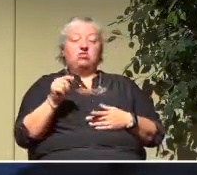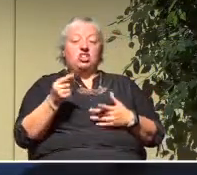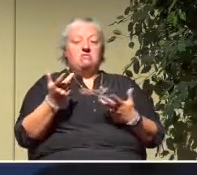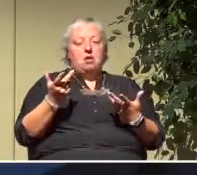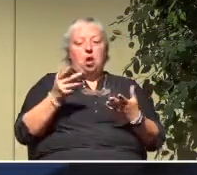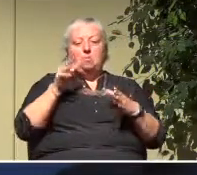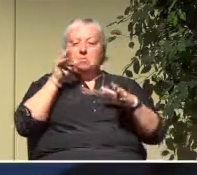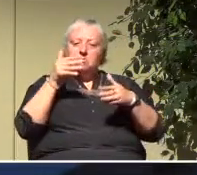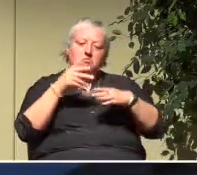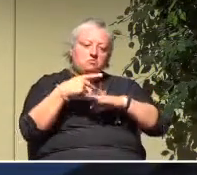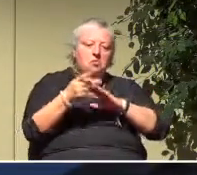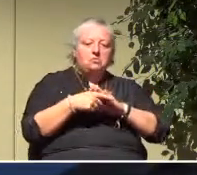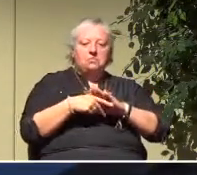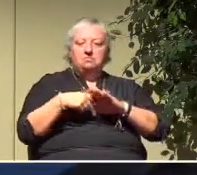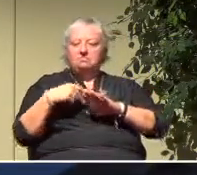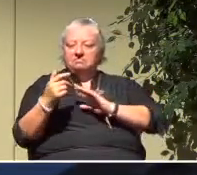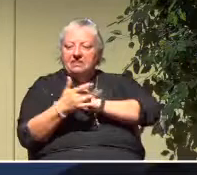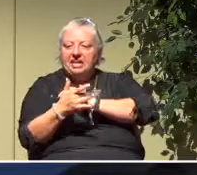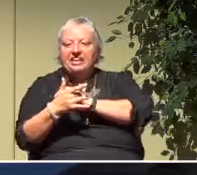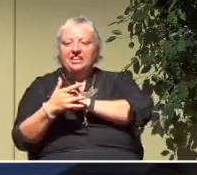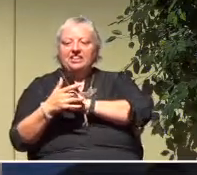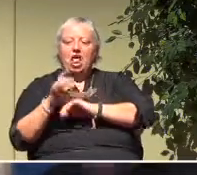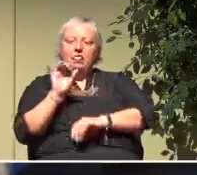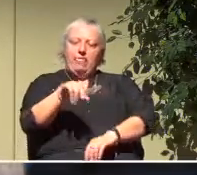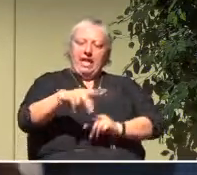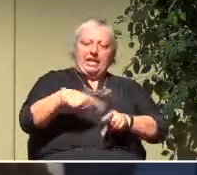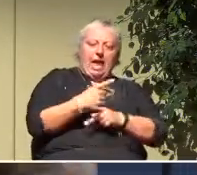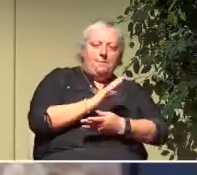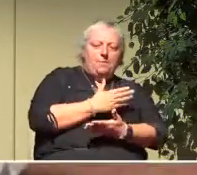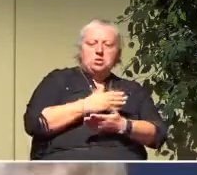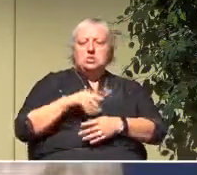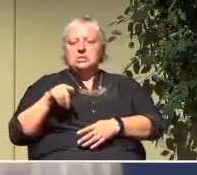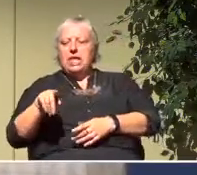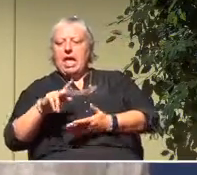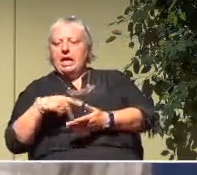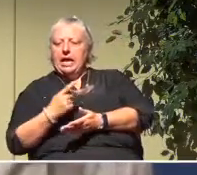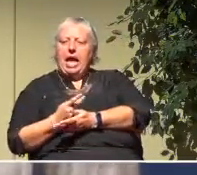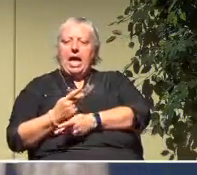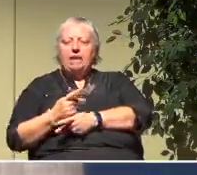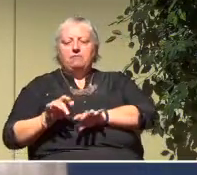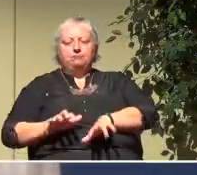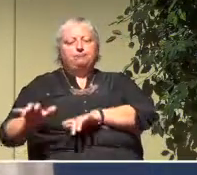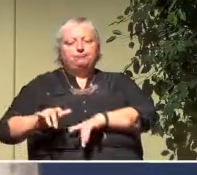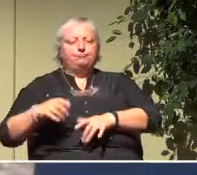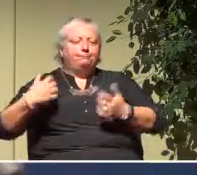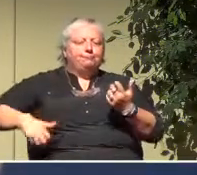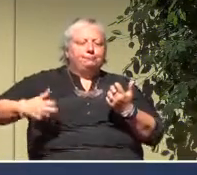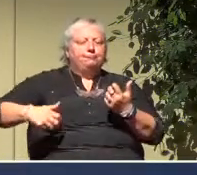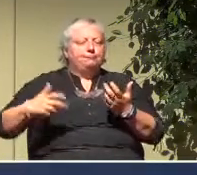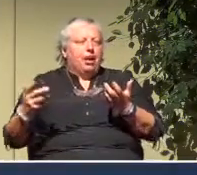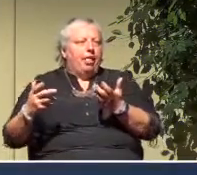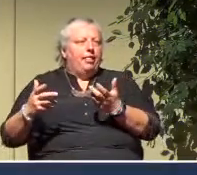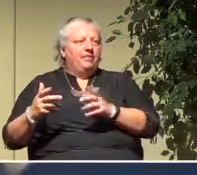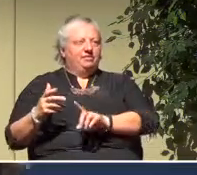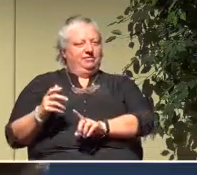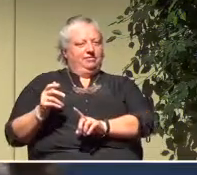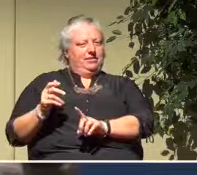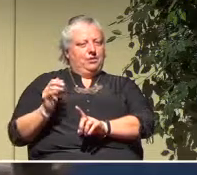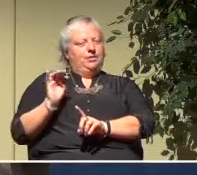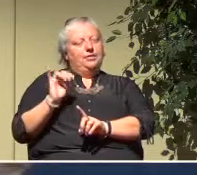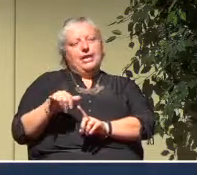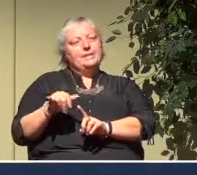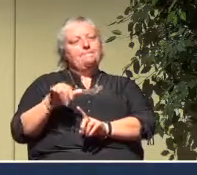techniques or things like that. You know, we're going to do this kind of music, we're going have that kind of instrument, we're going to, whatever the case may be, but a